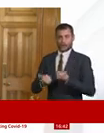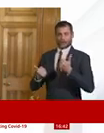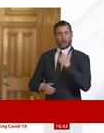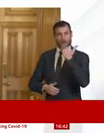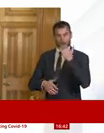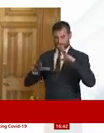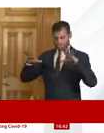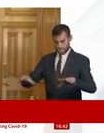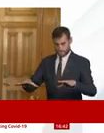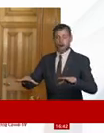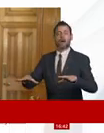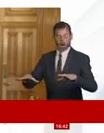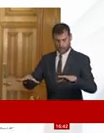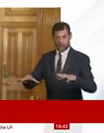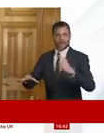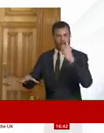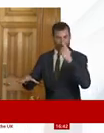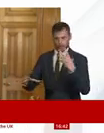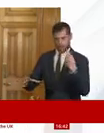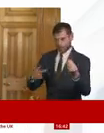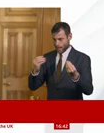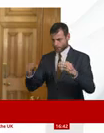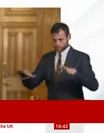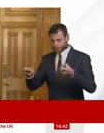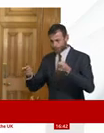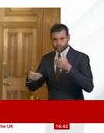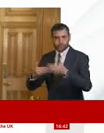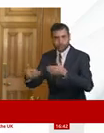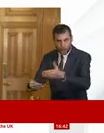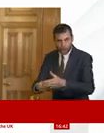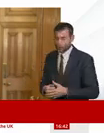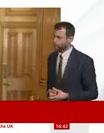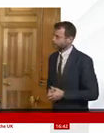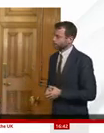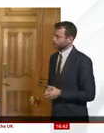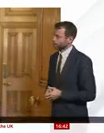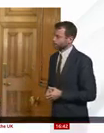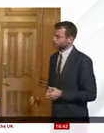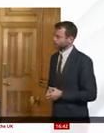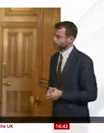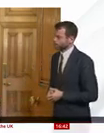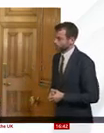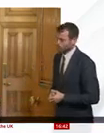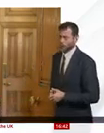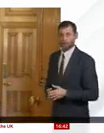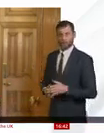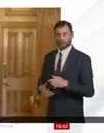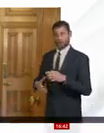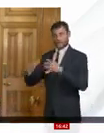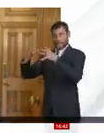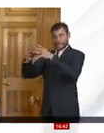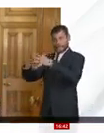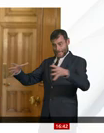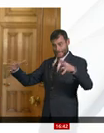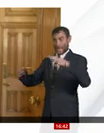that everyone can get the support they need but no matter how big we grow the NHS unless